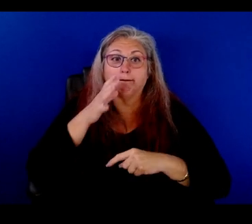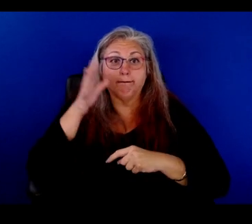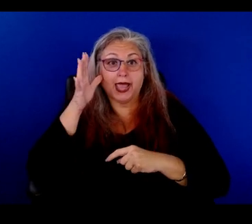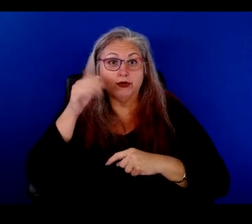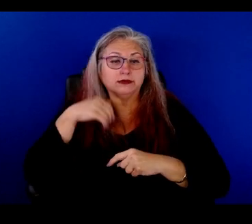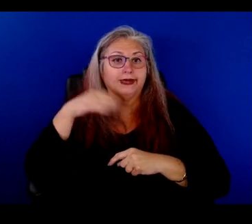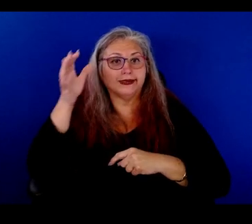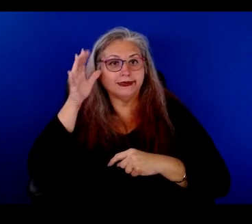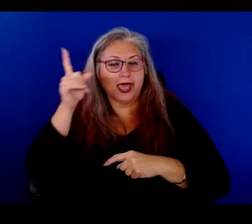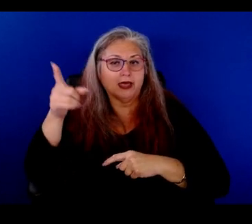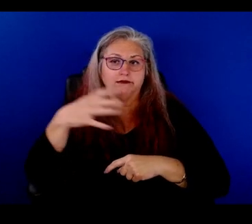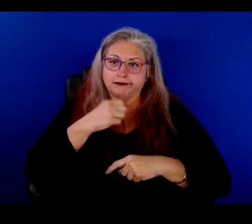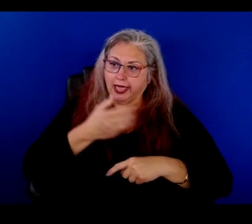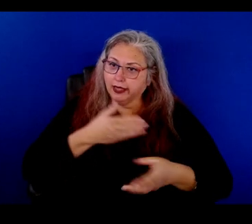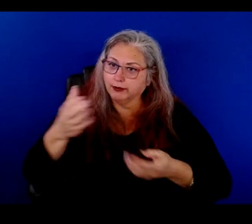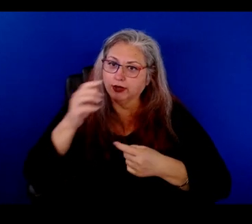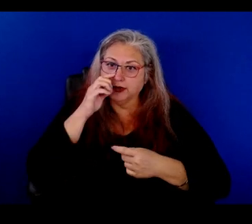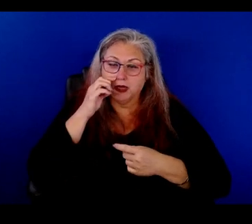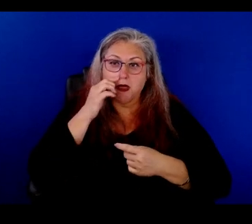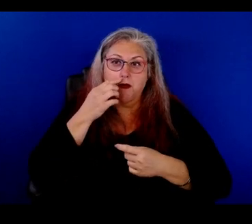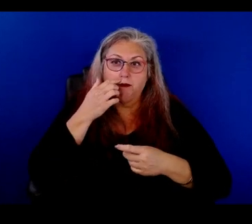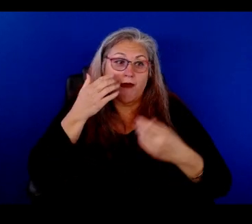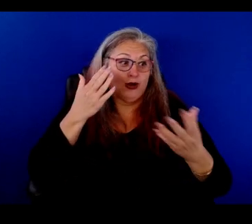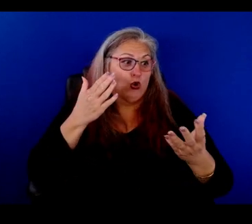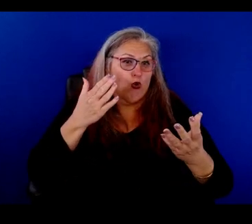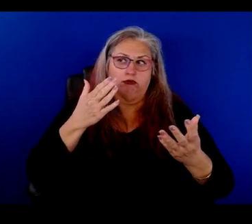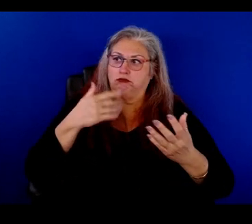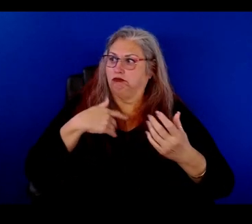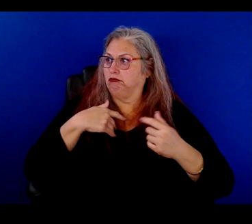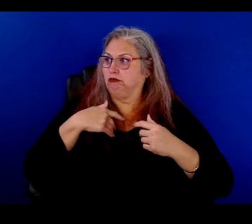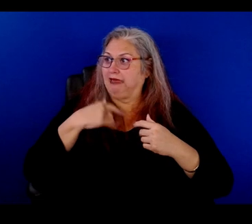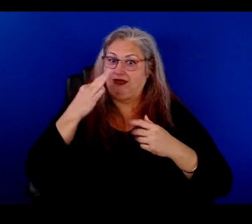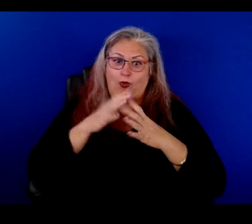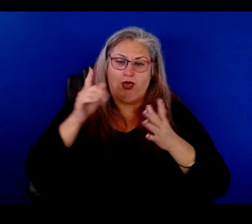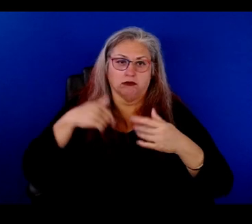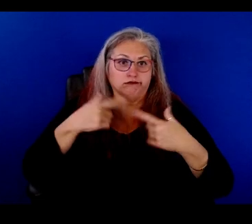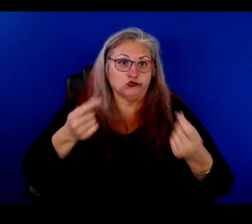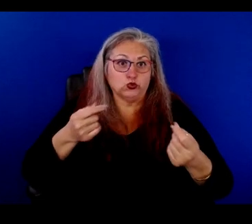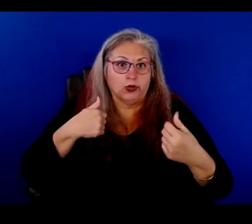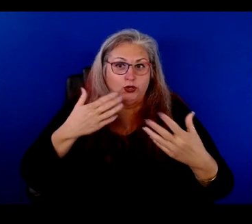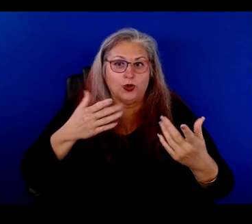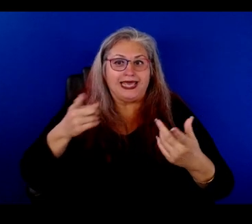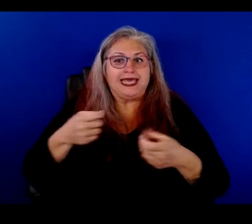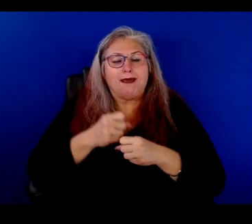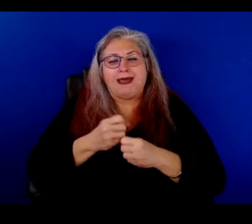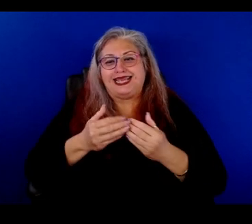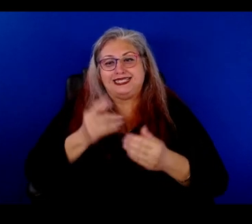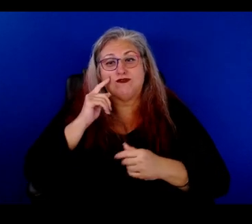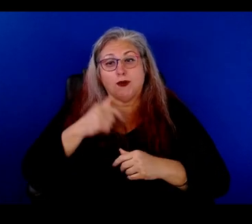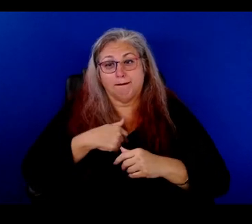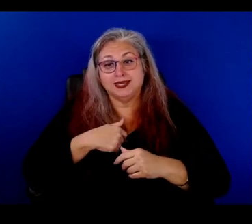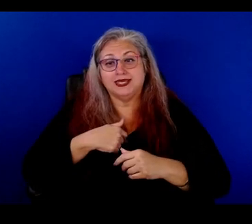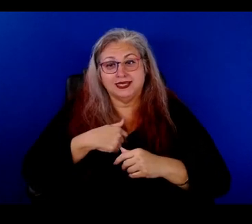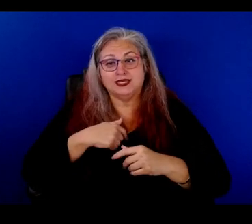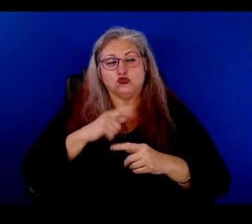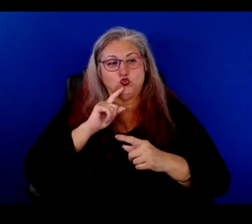of my dad that would take me, I don't know, you know, where, what I would have done. You know, he's, it just made it easy. He made it easy for